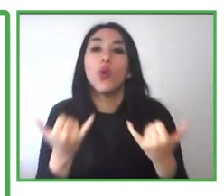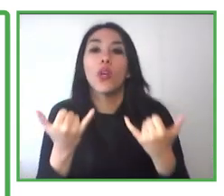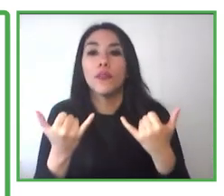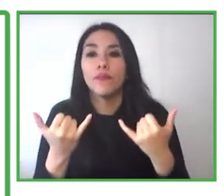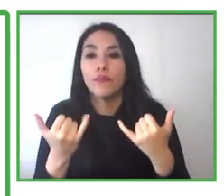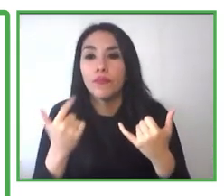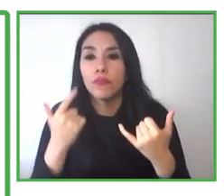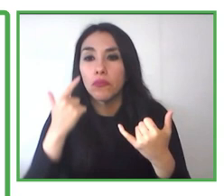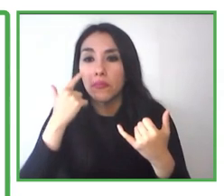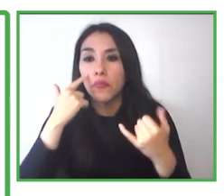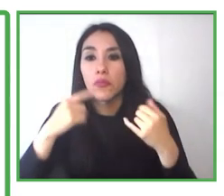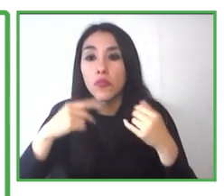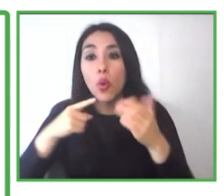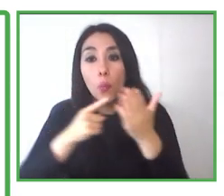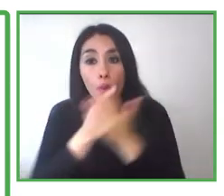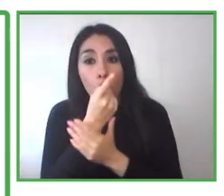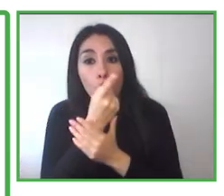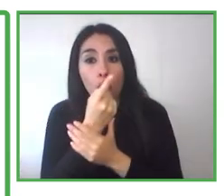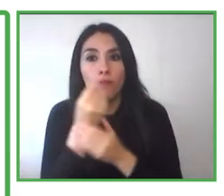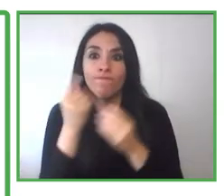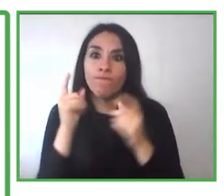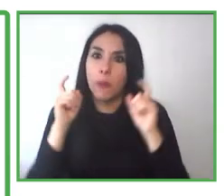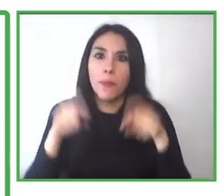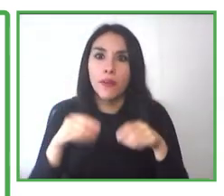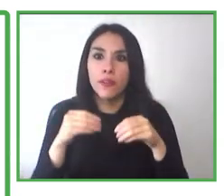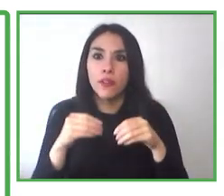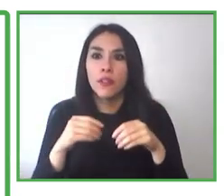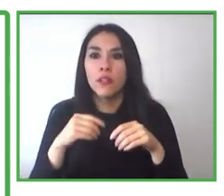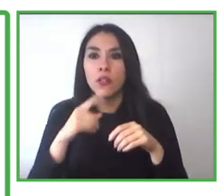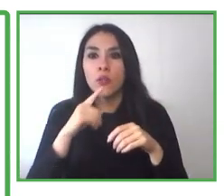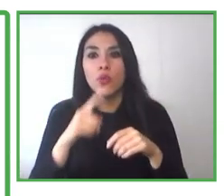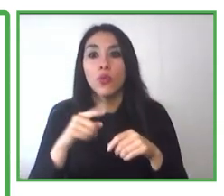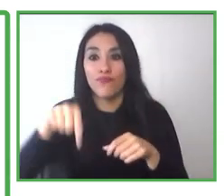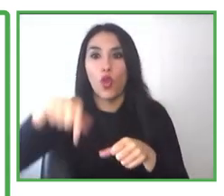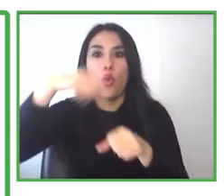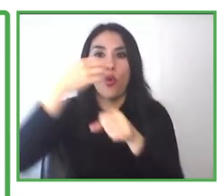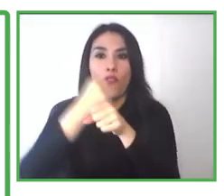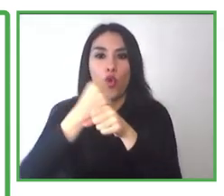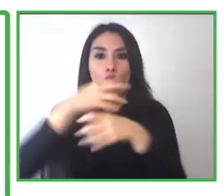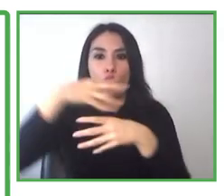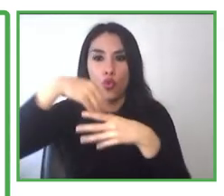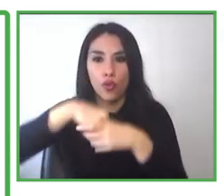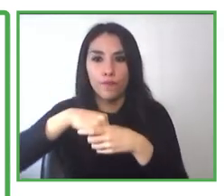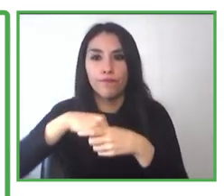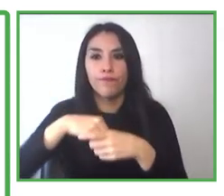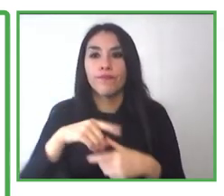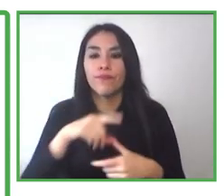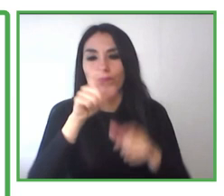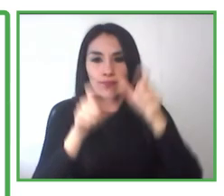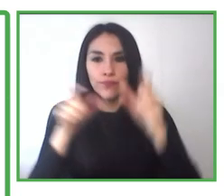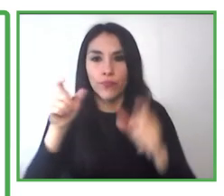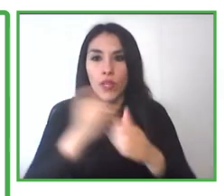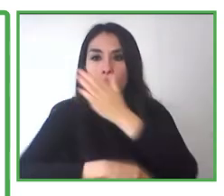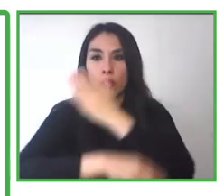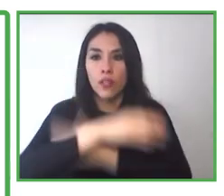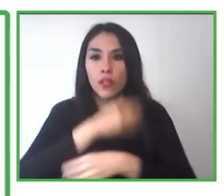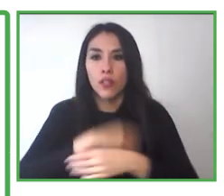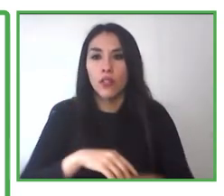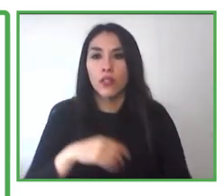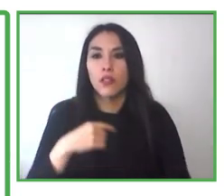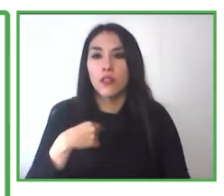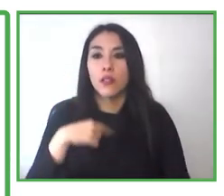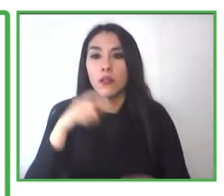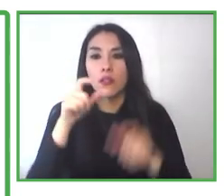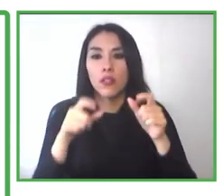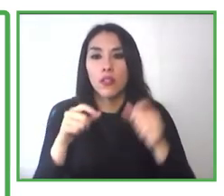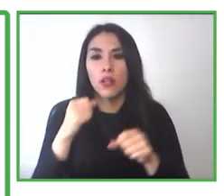for labor inclusion to people with disabilities. Not only to people, but also to articulate the collaborative work